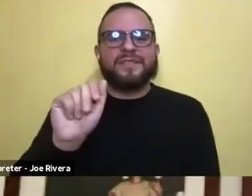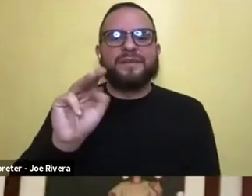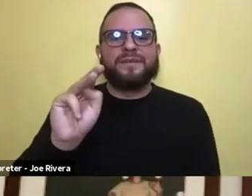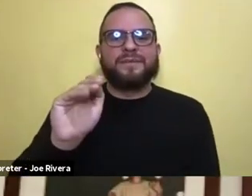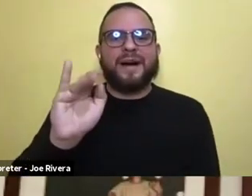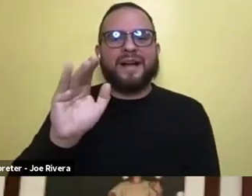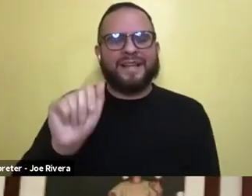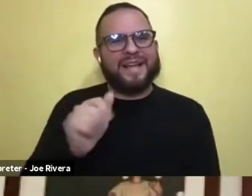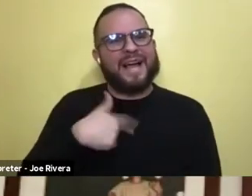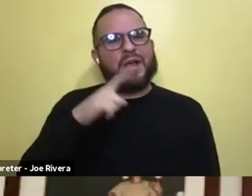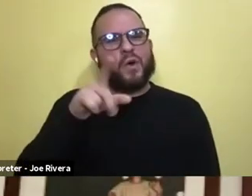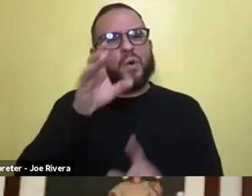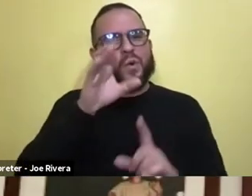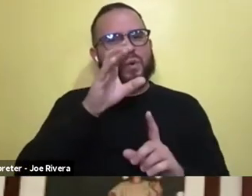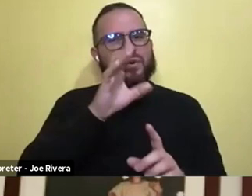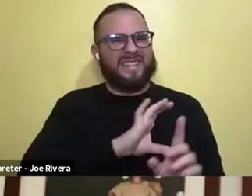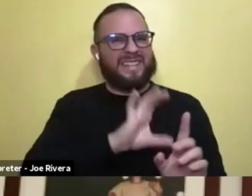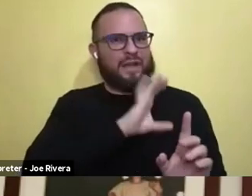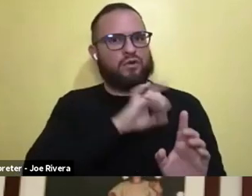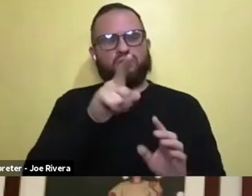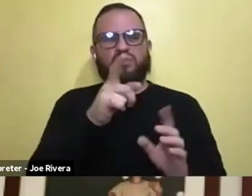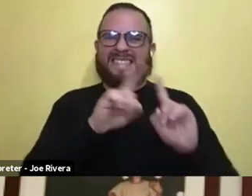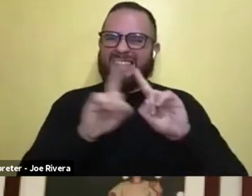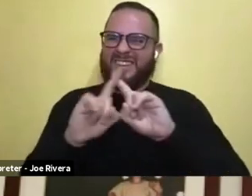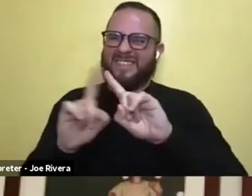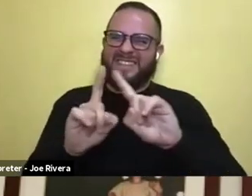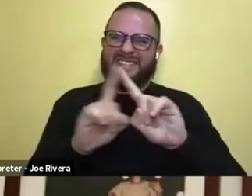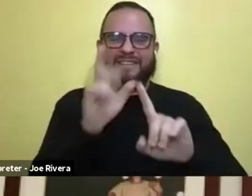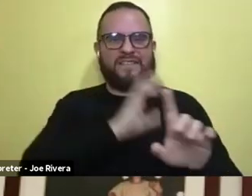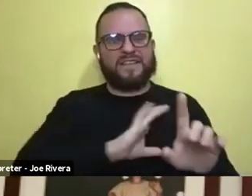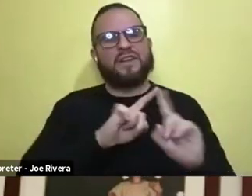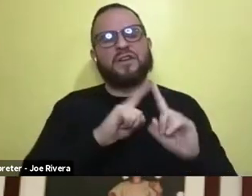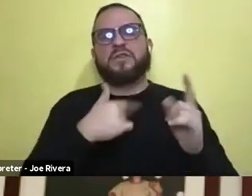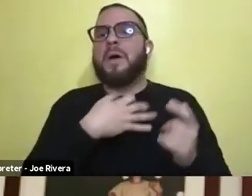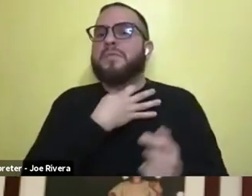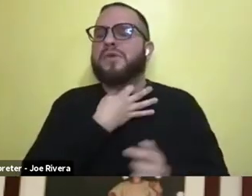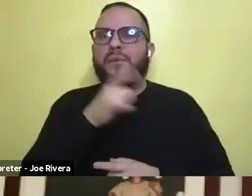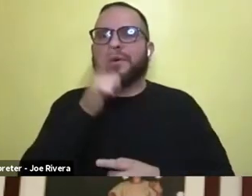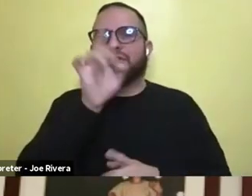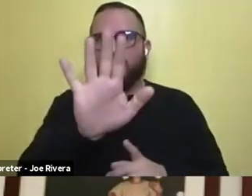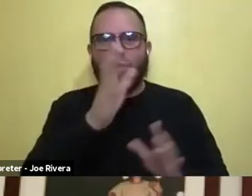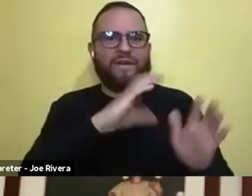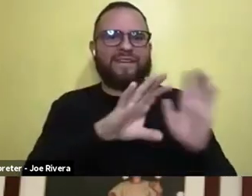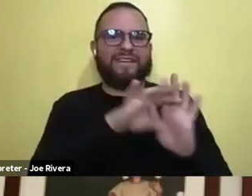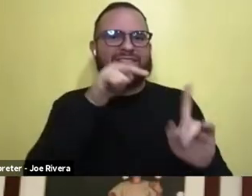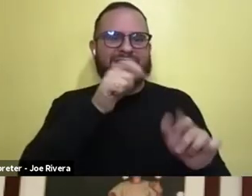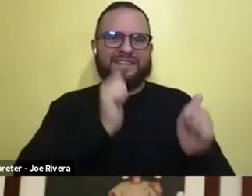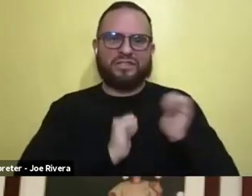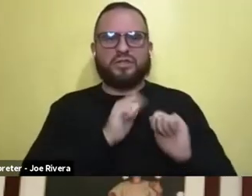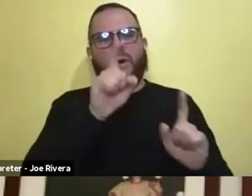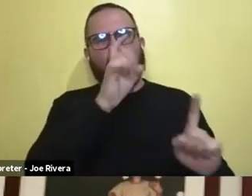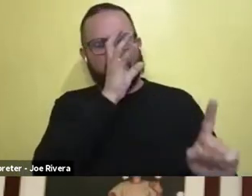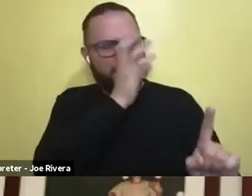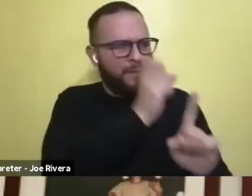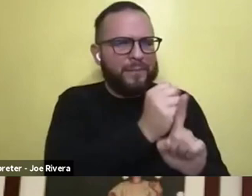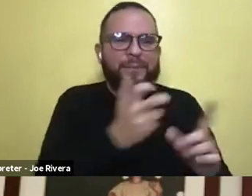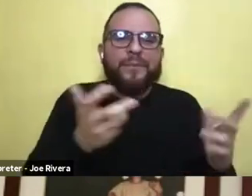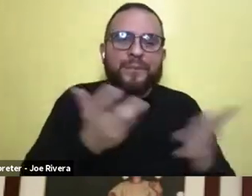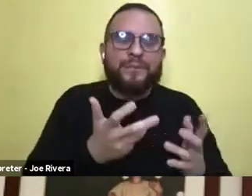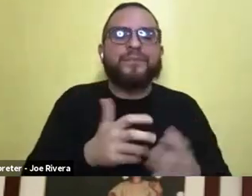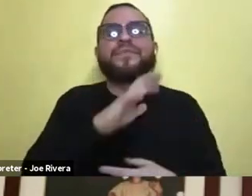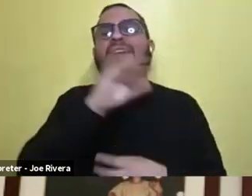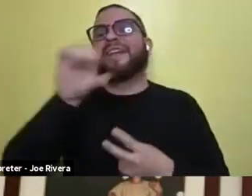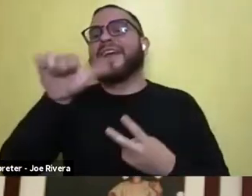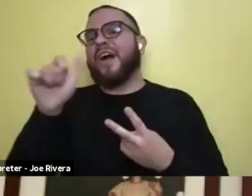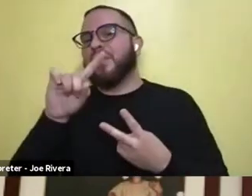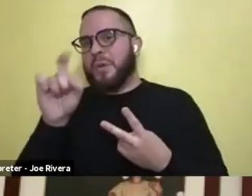um, I'd love you to respond to what drew you to this, but also, um, uh, the other question I have, and